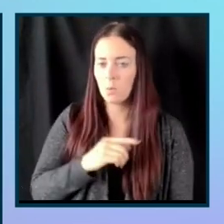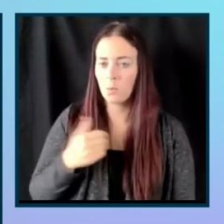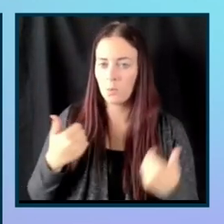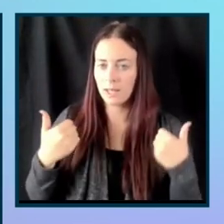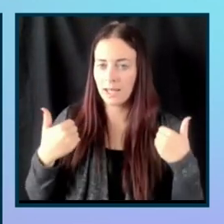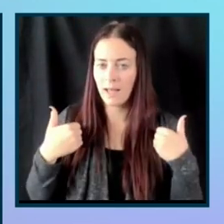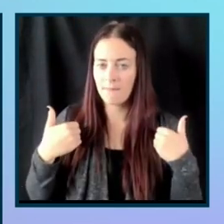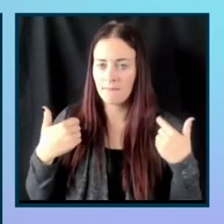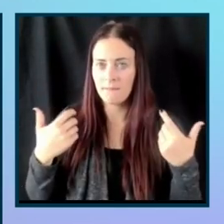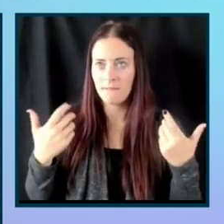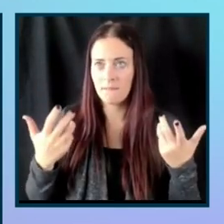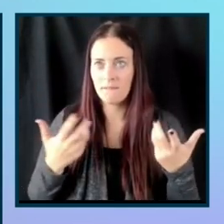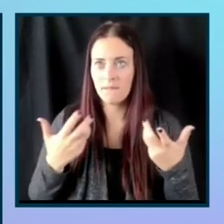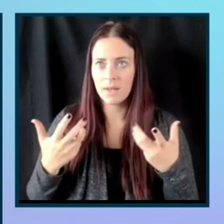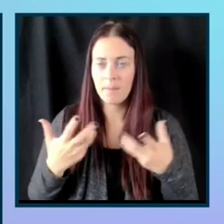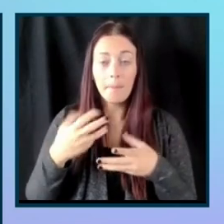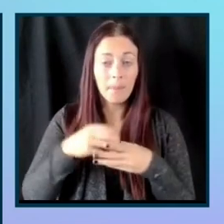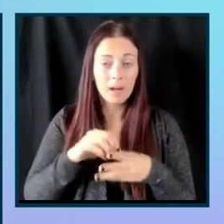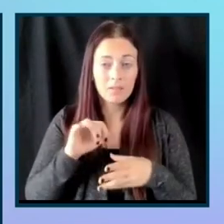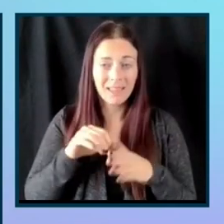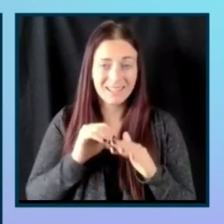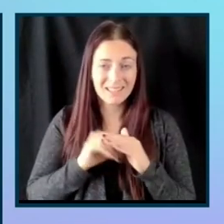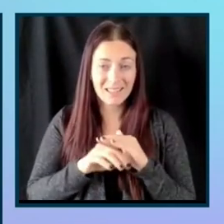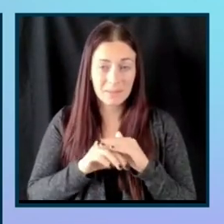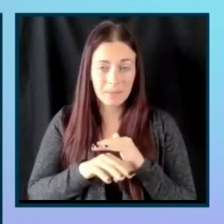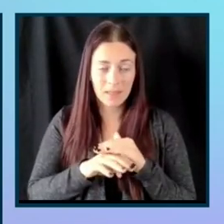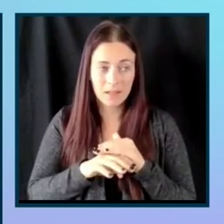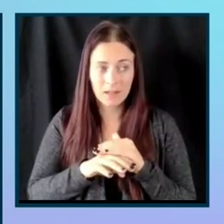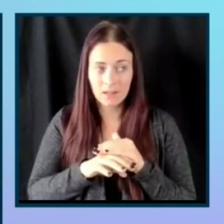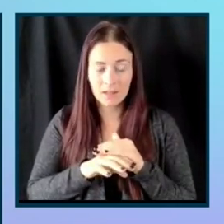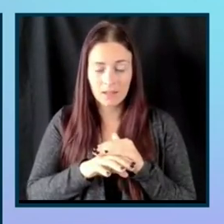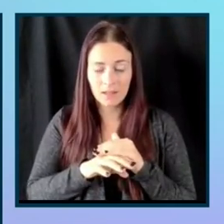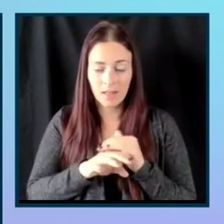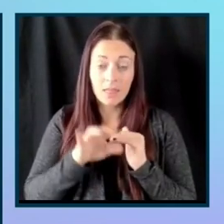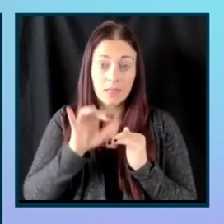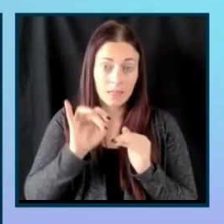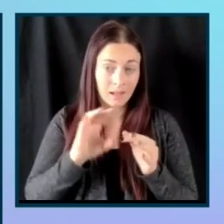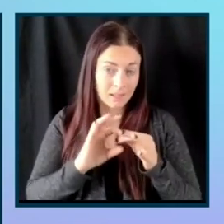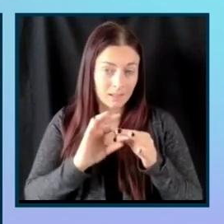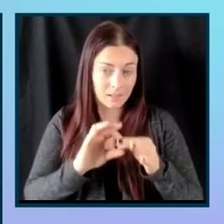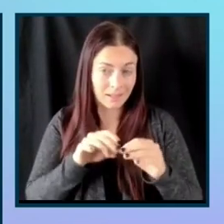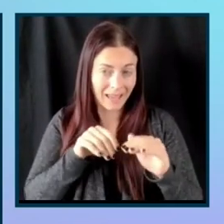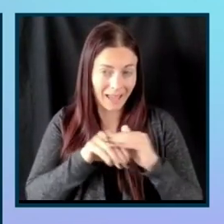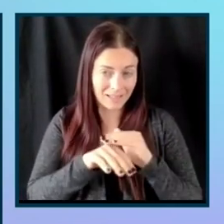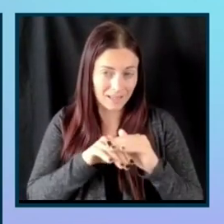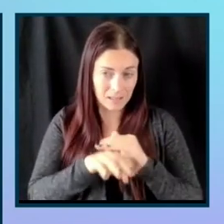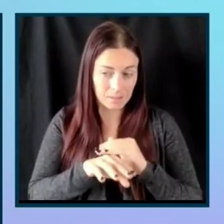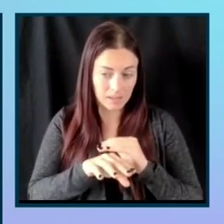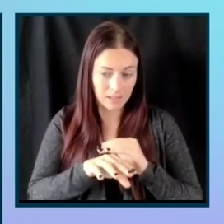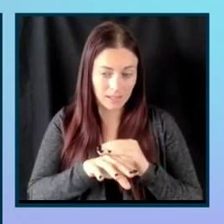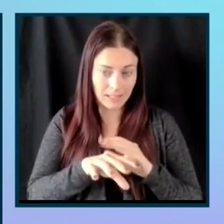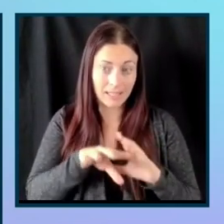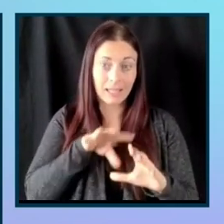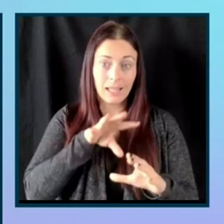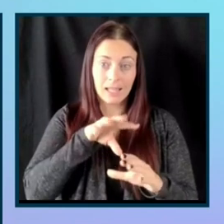as part of that accessibility. And again, that is it, that is accessibility within the game itself.